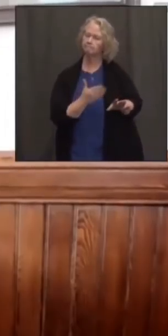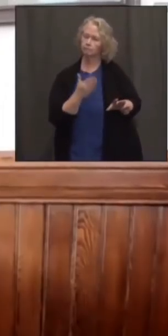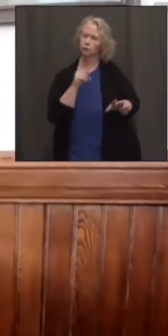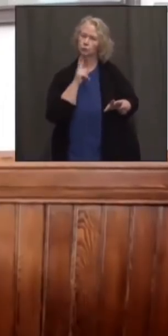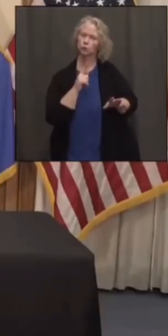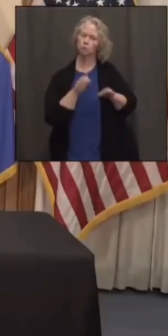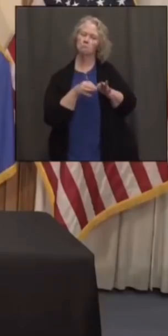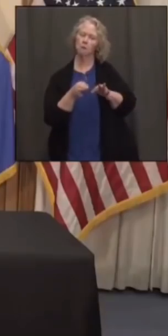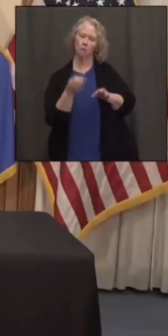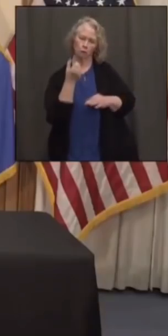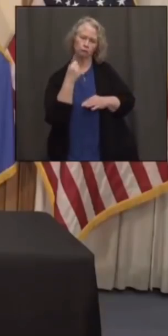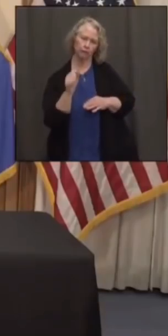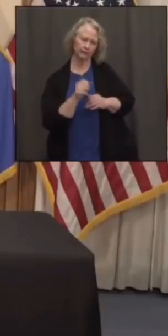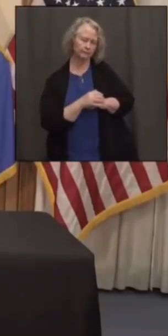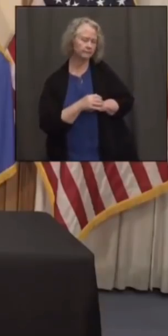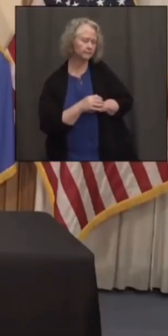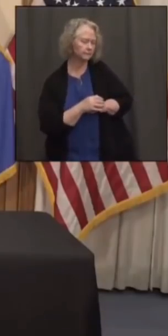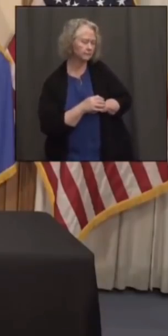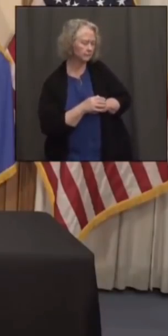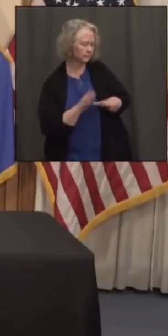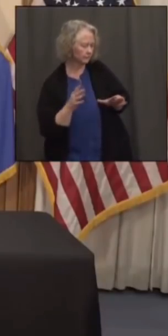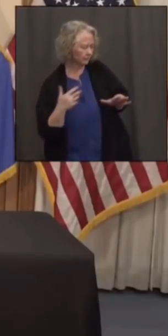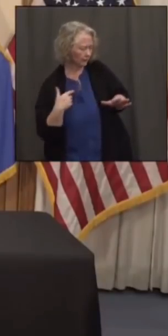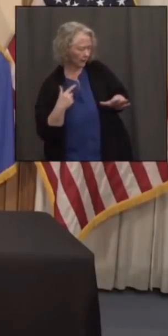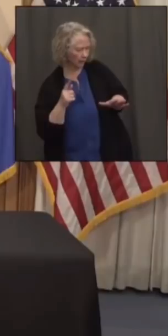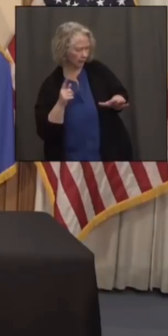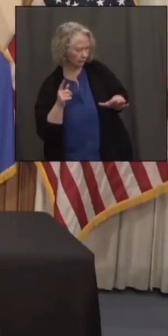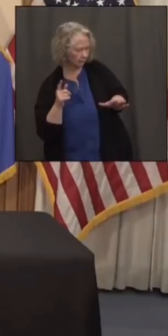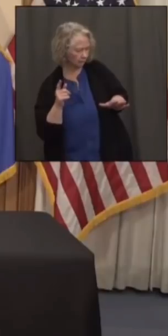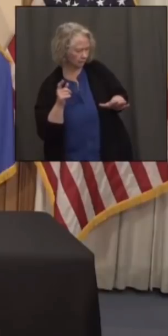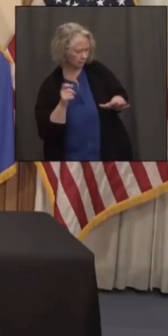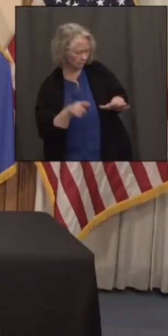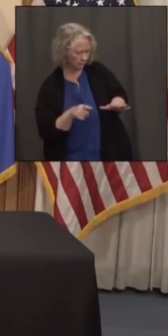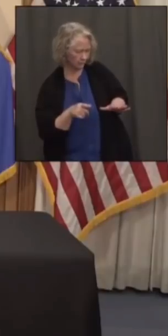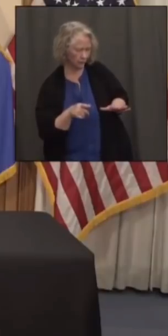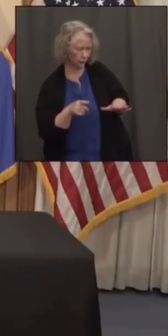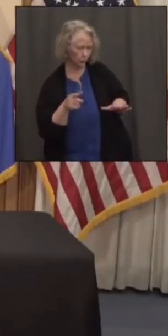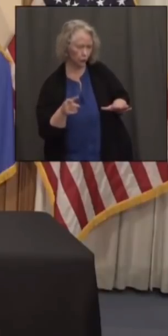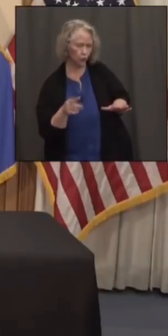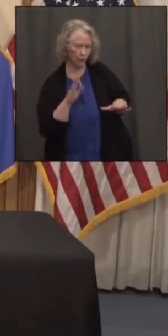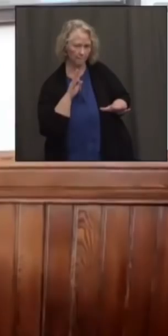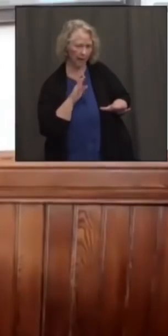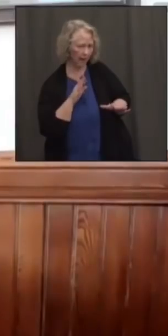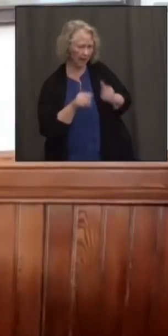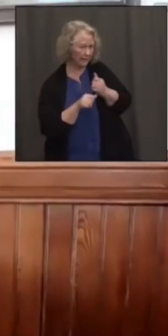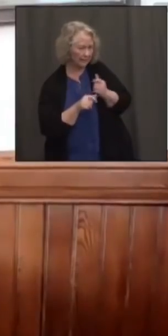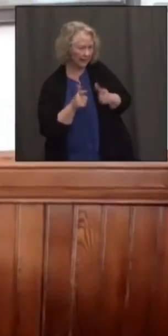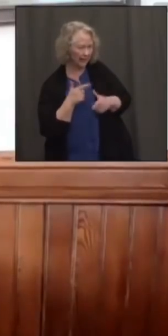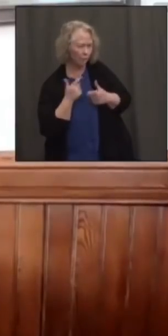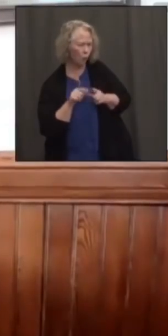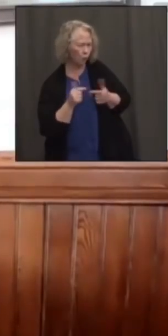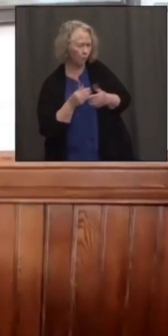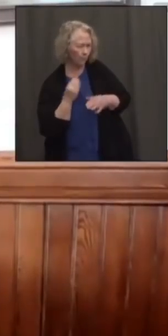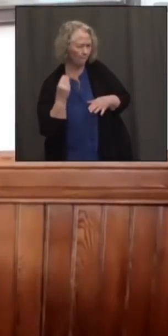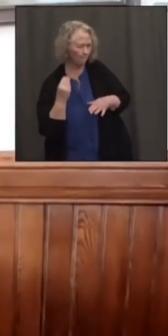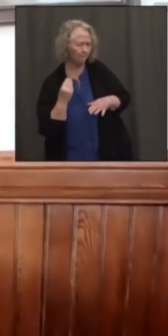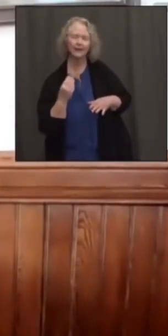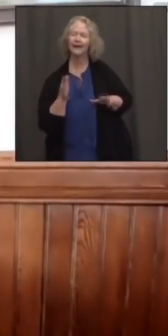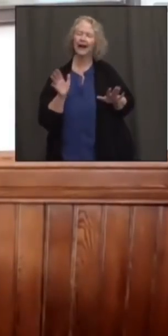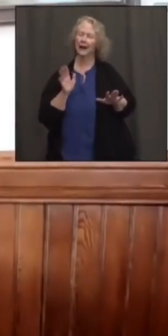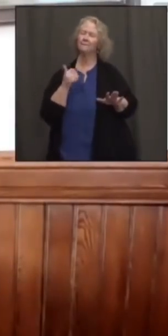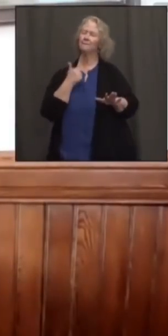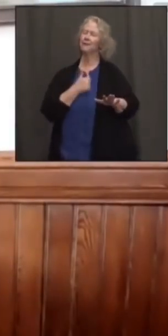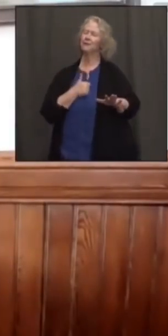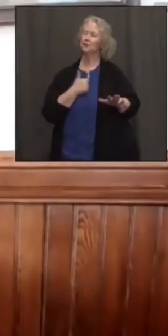tomorrow. Paul, just want to correct, you meant group homes, not assisted living? yes, I'm sorry. Okay, because these are for people with